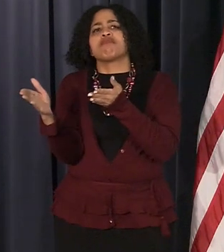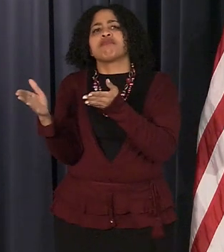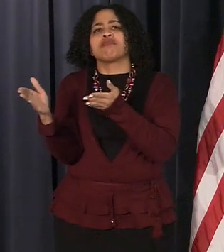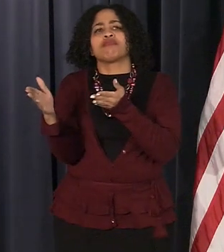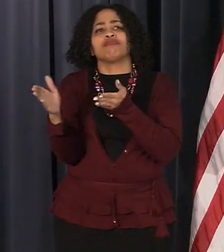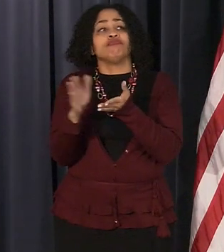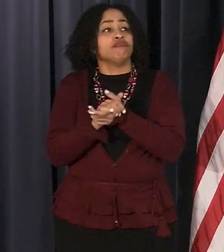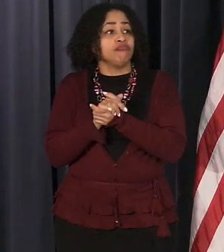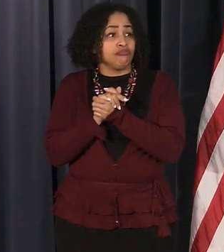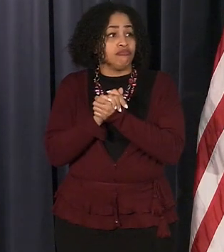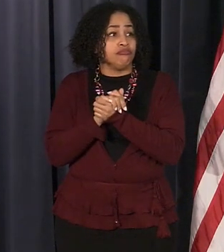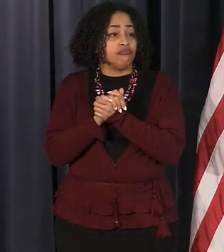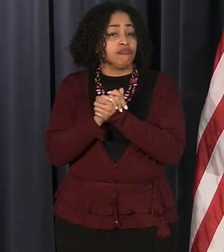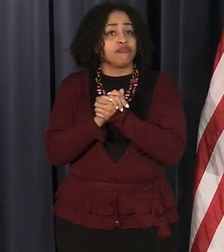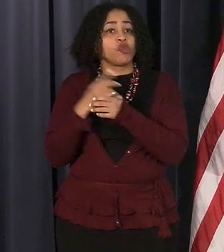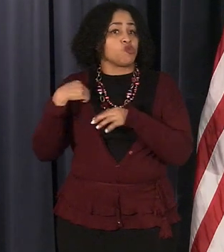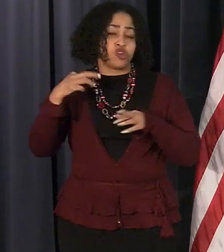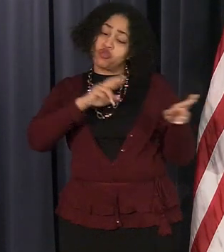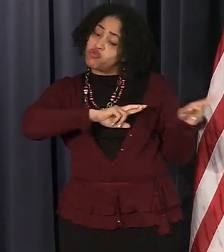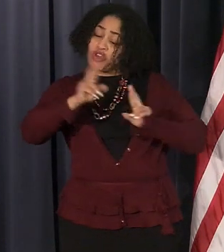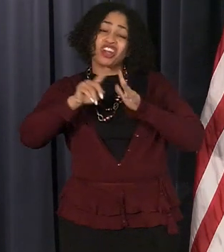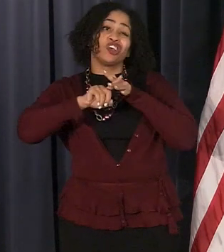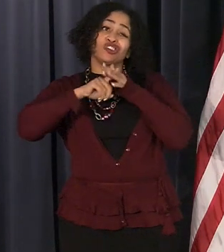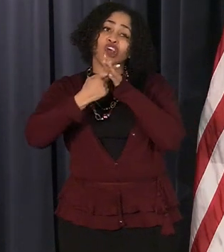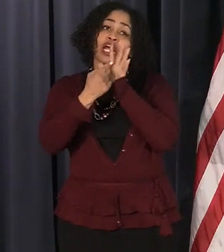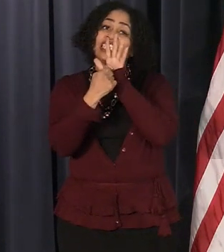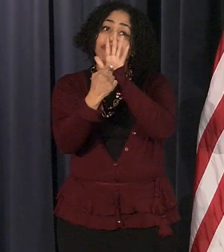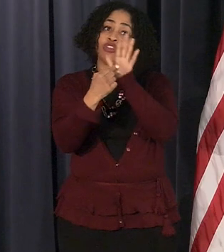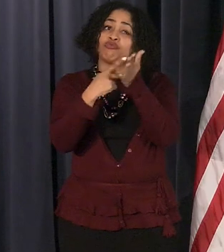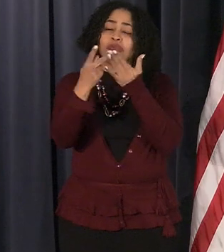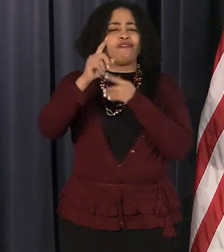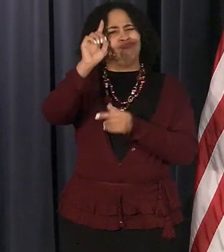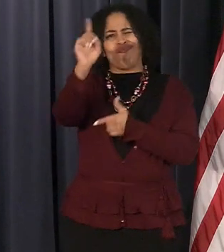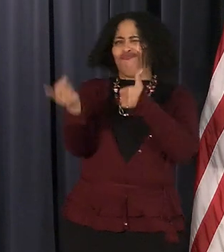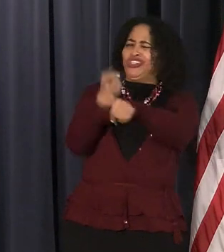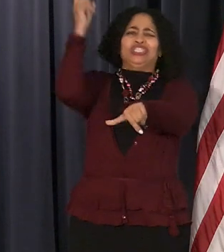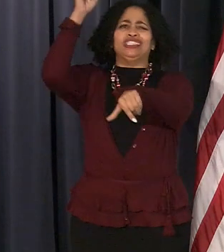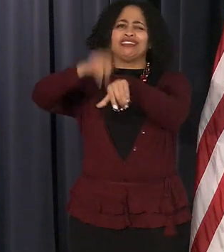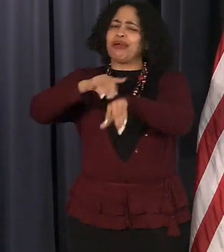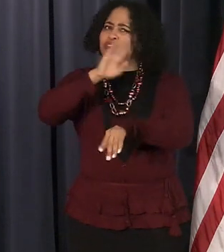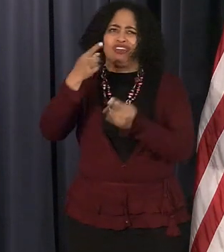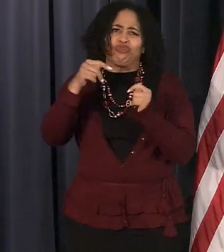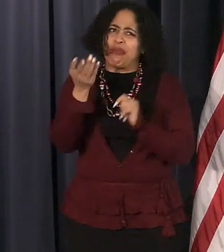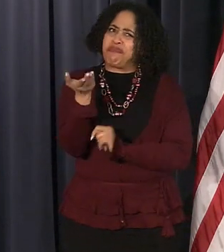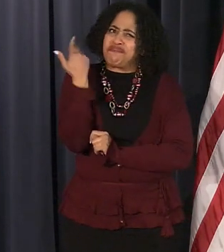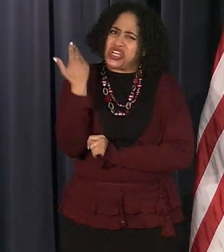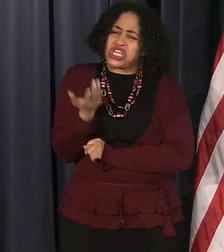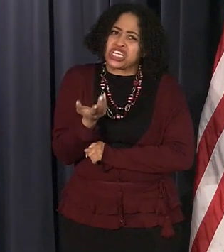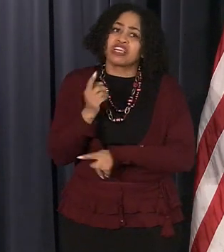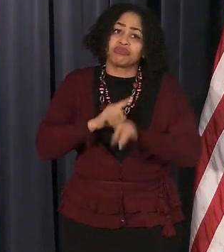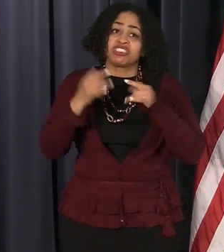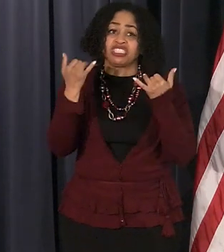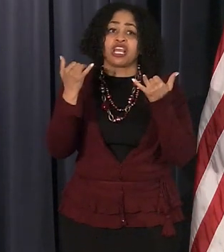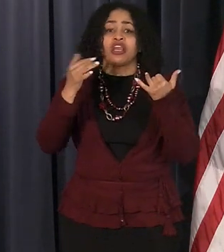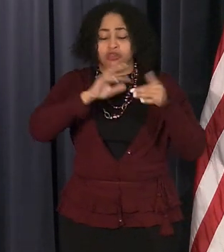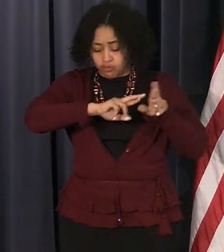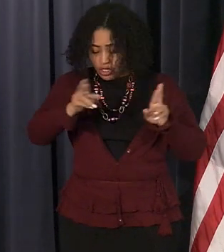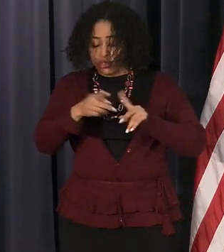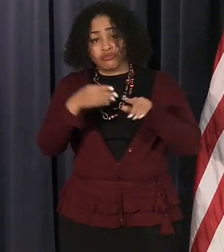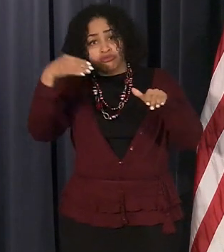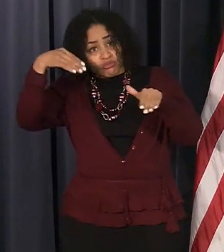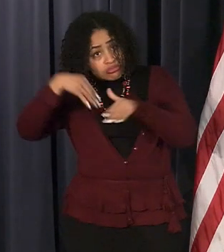ready to start a demonstration program never tried this before but we're ready to go into the